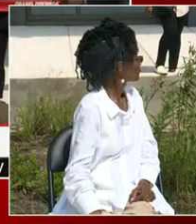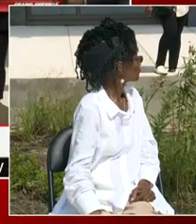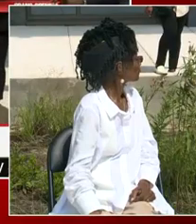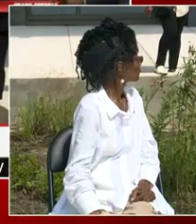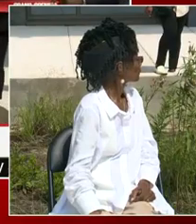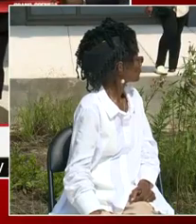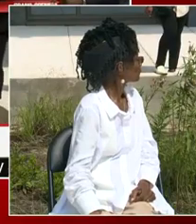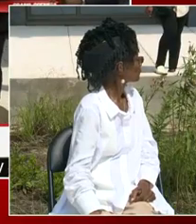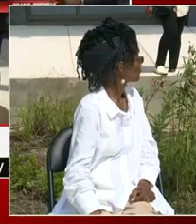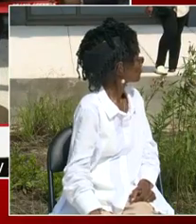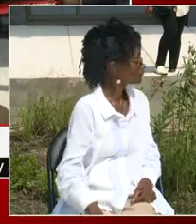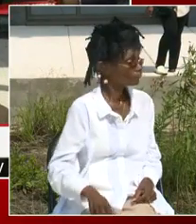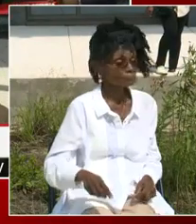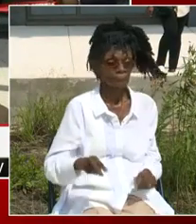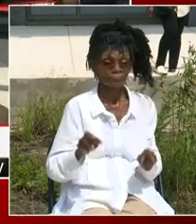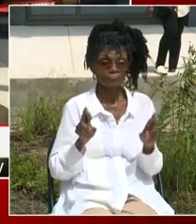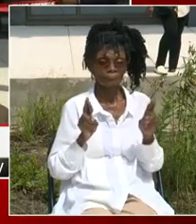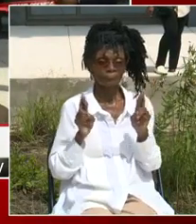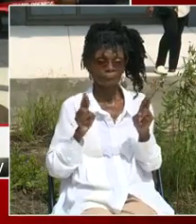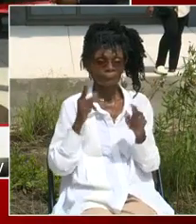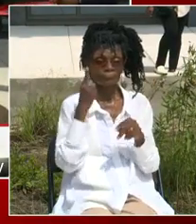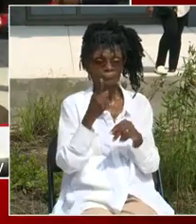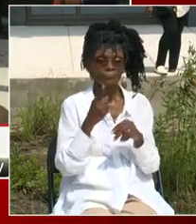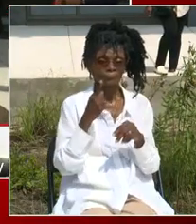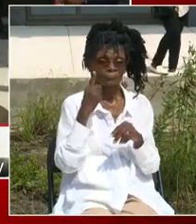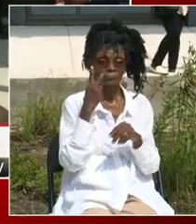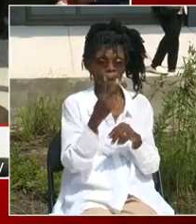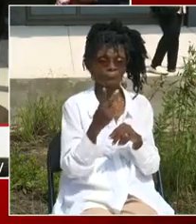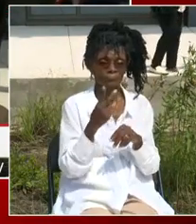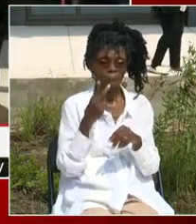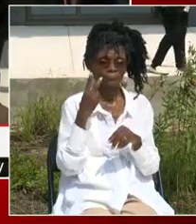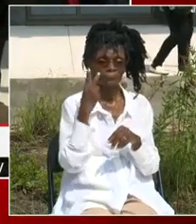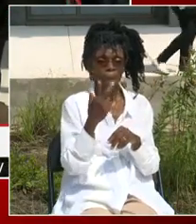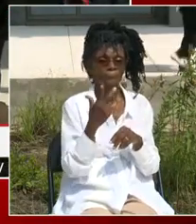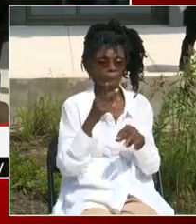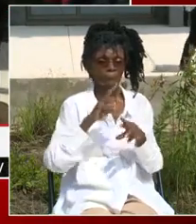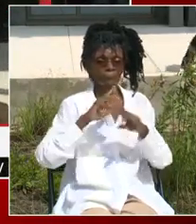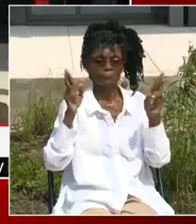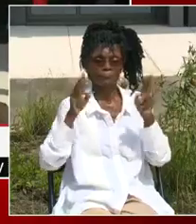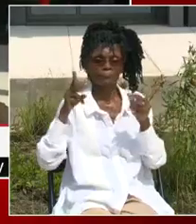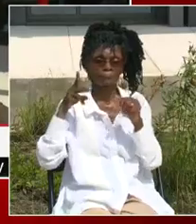One, two, three. Thank you. Thank